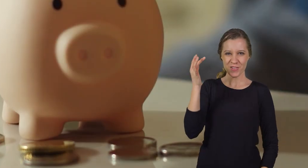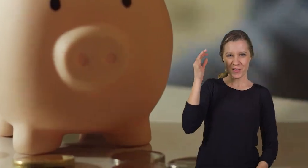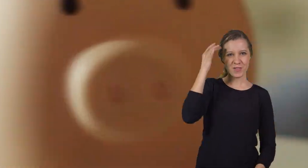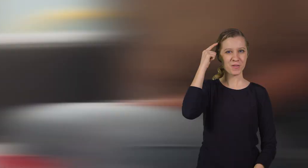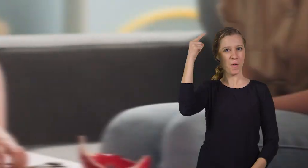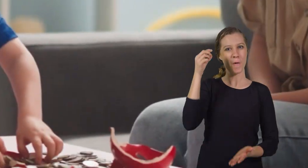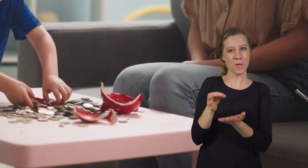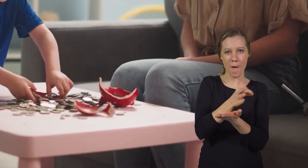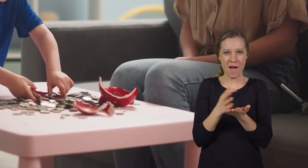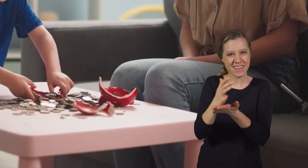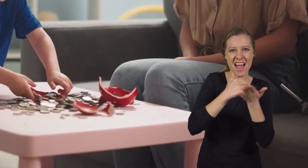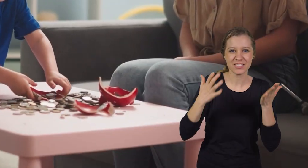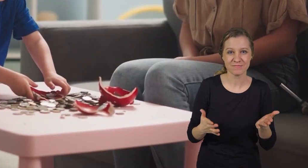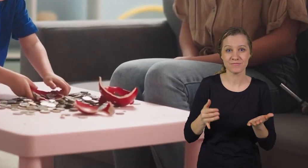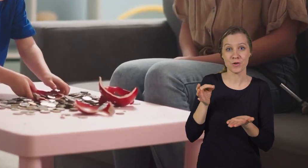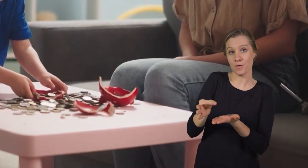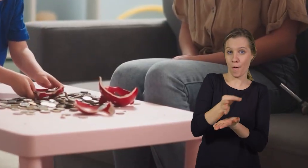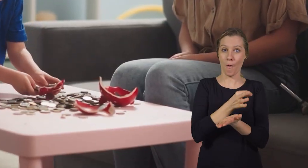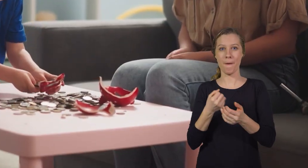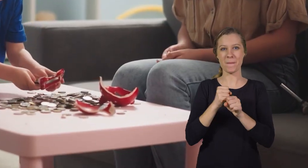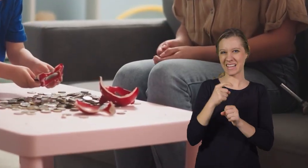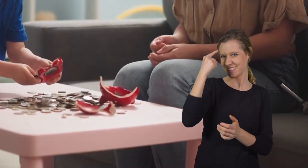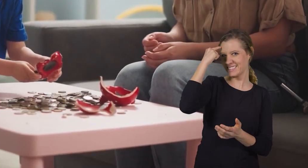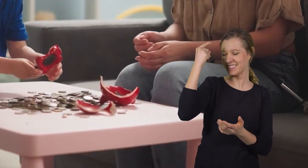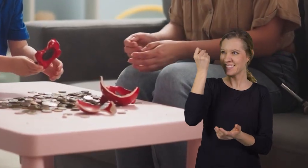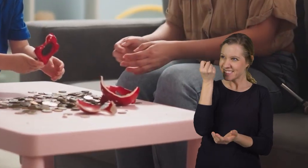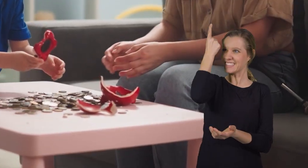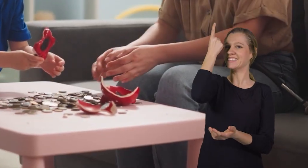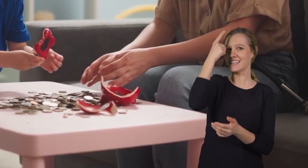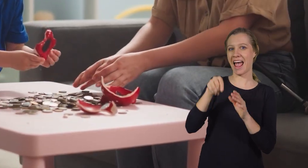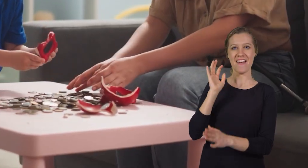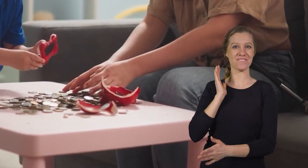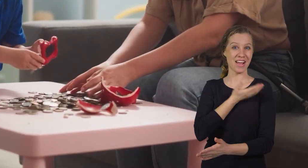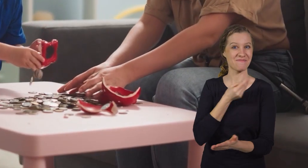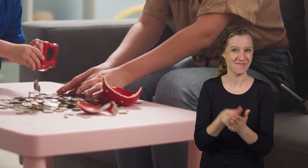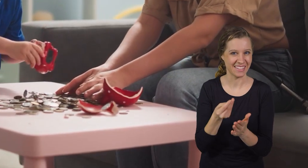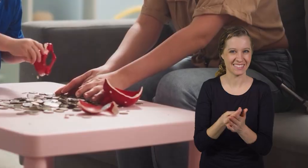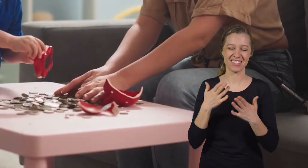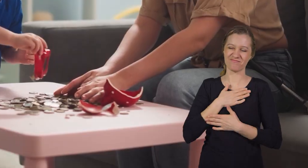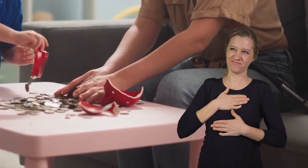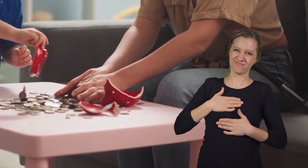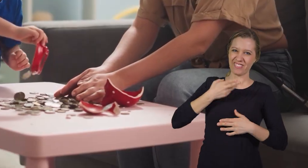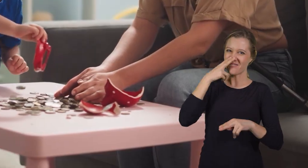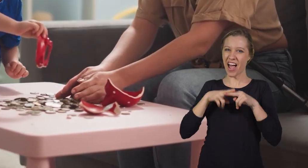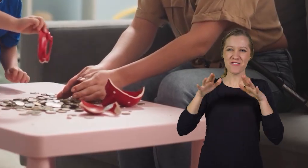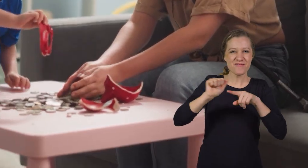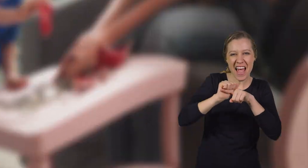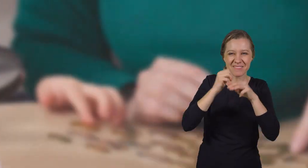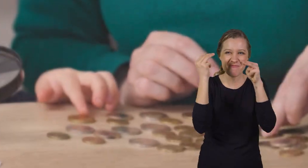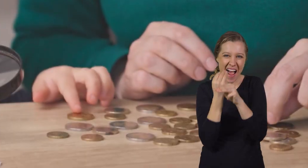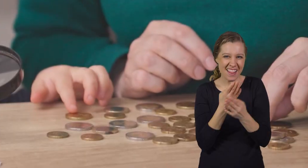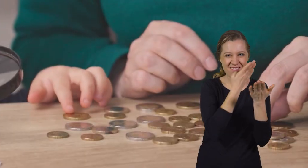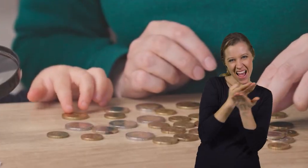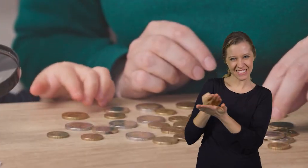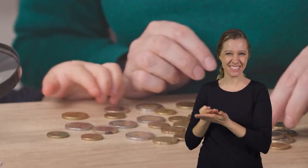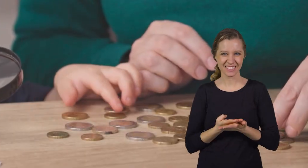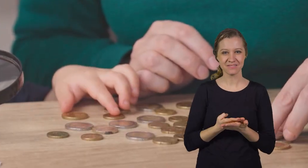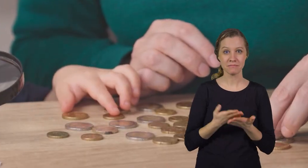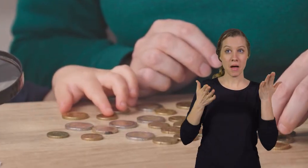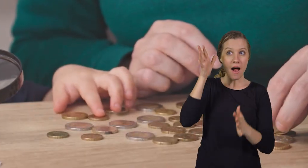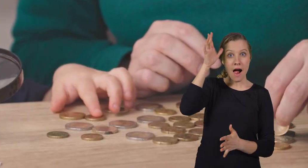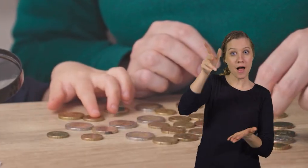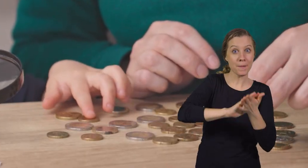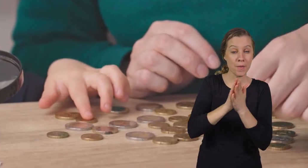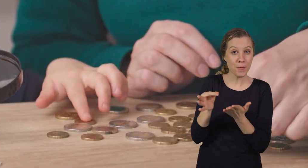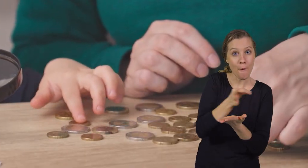collectors. Coins make the sense out of our money and are also a fun way to practice math facts. Maybe one day